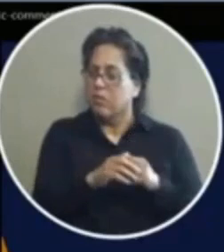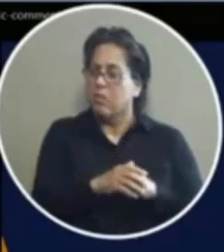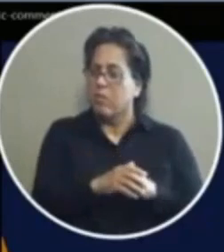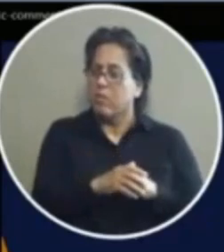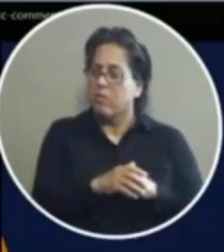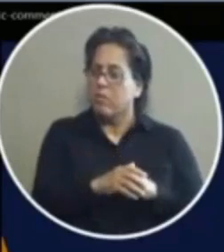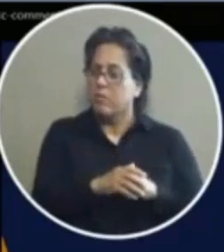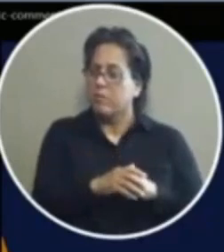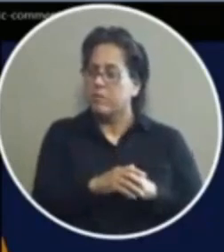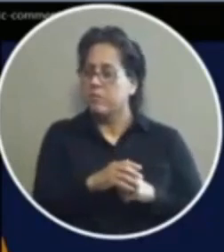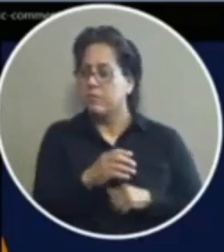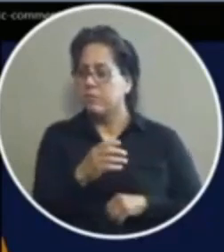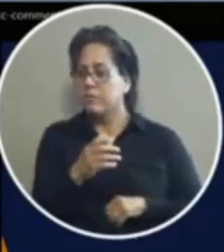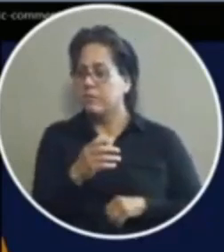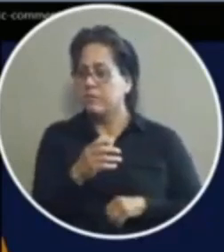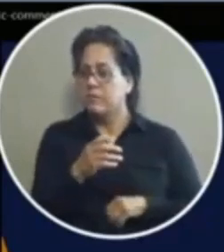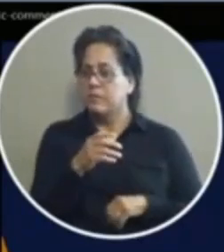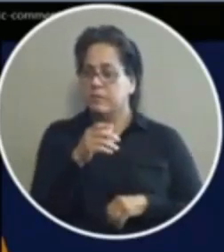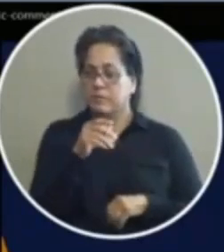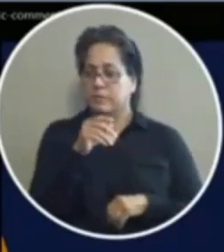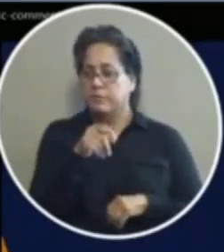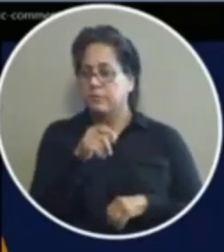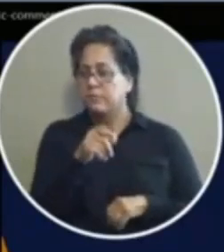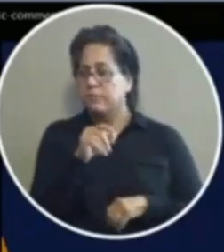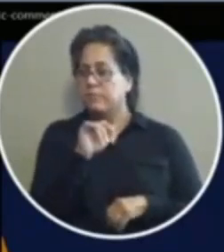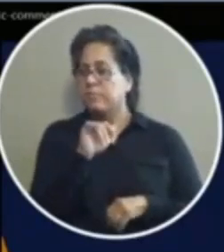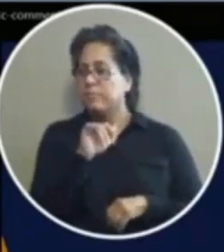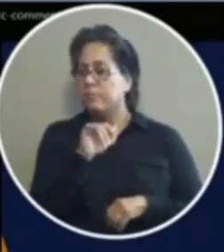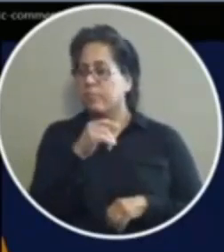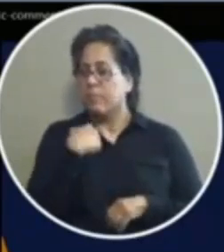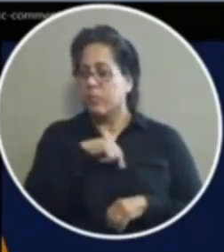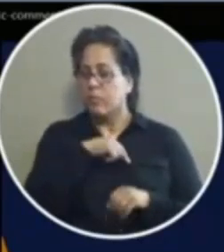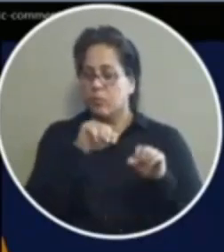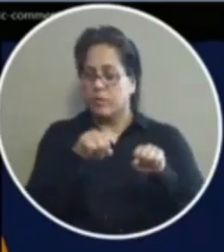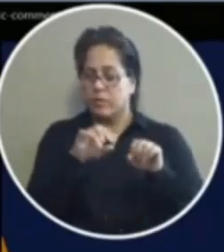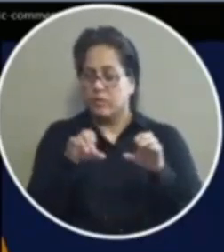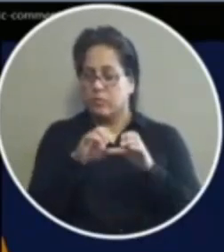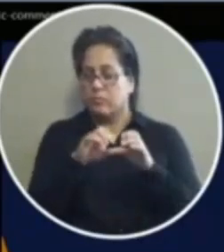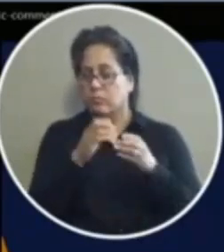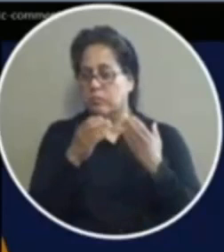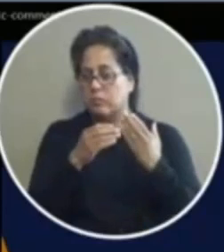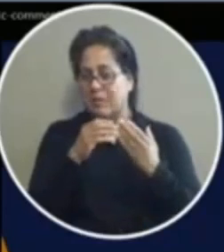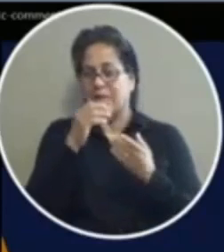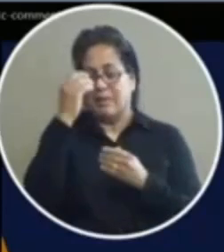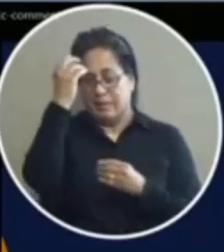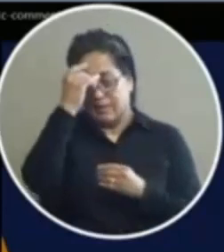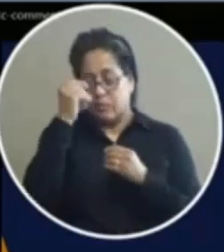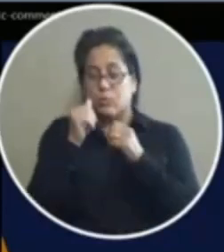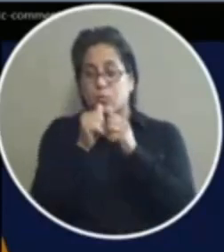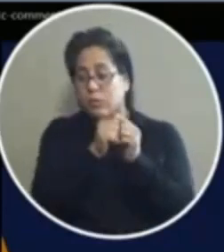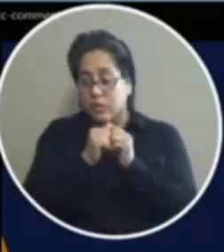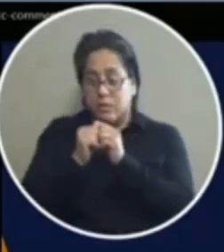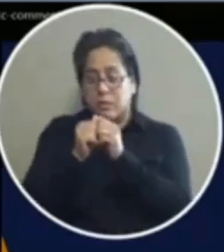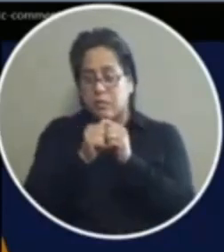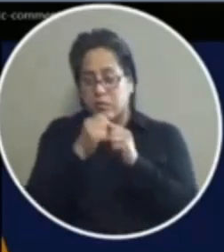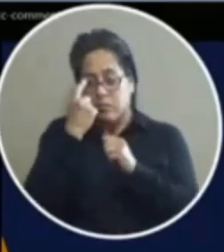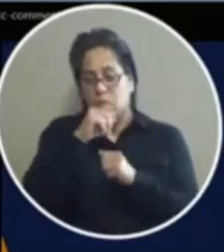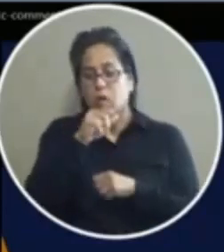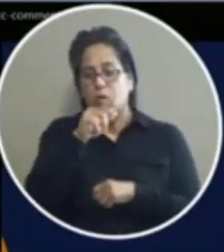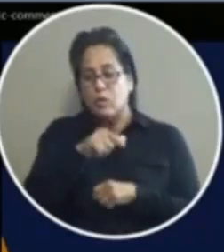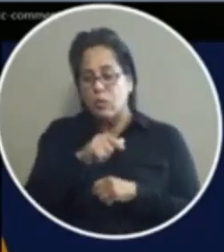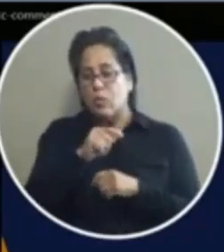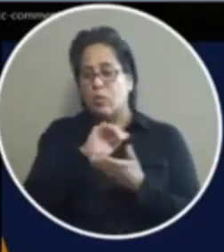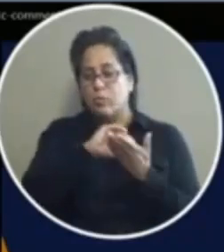then to me it stands to reason that we can put our minds together and figure out how to do it for low level offenses